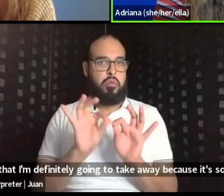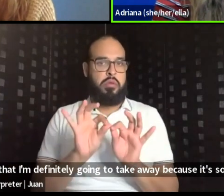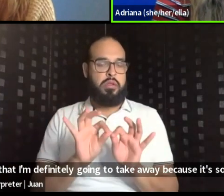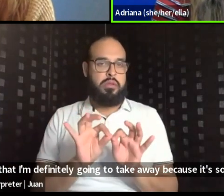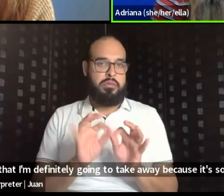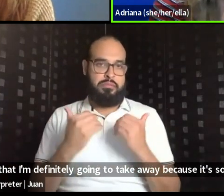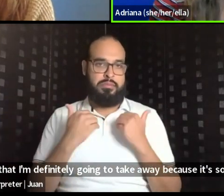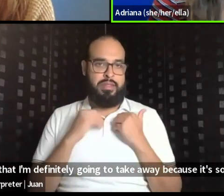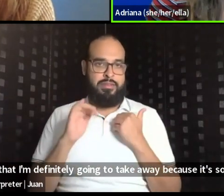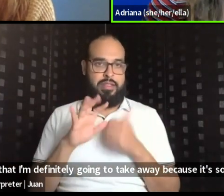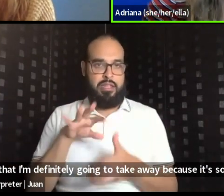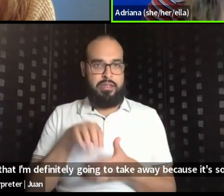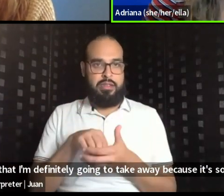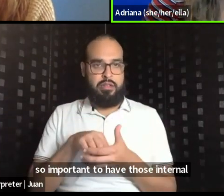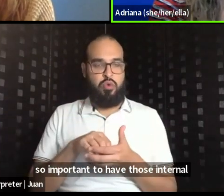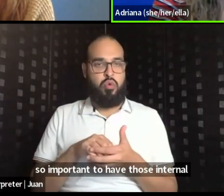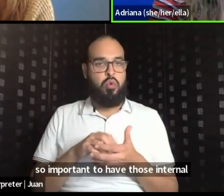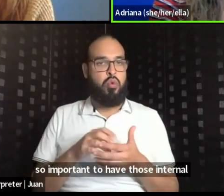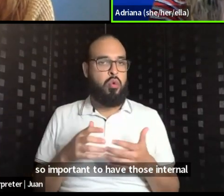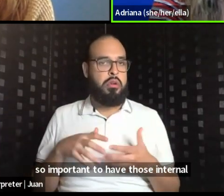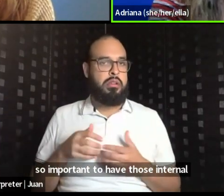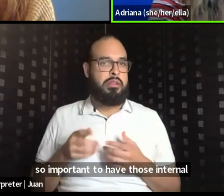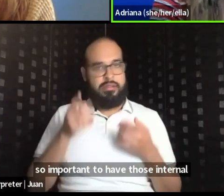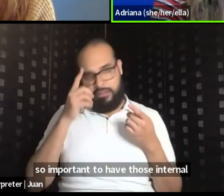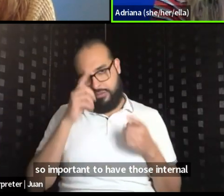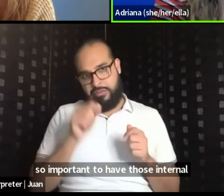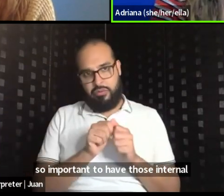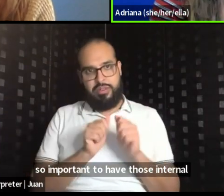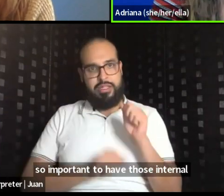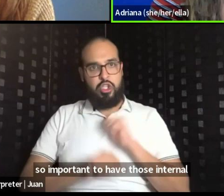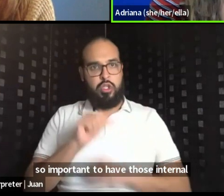to have those internal agreements, uh, with each other.